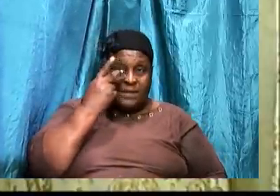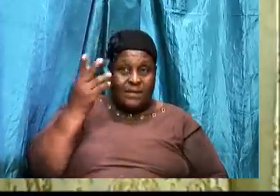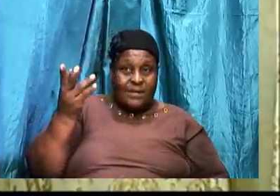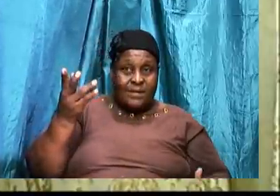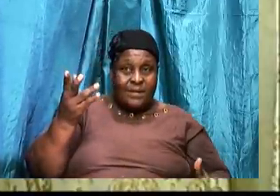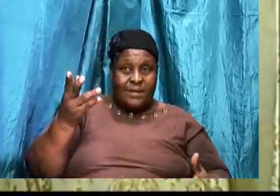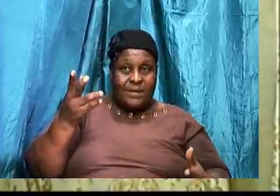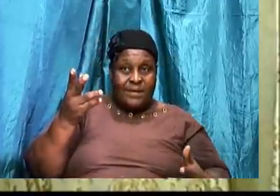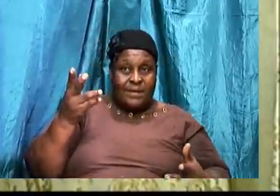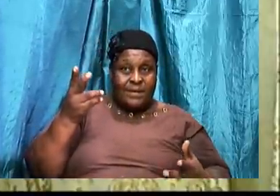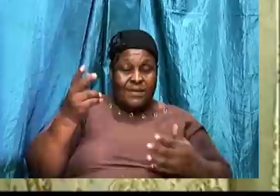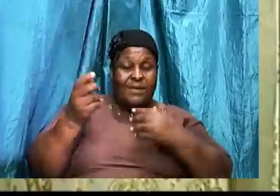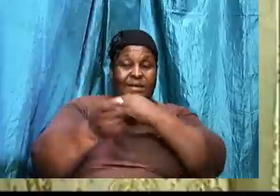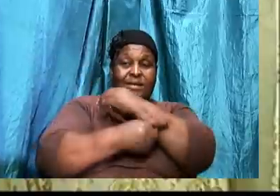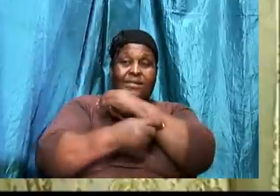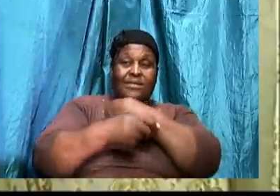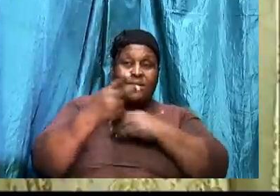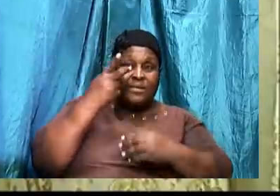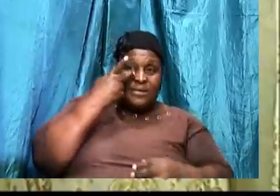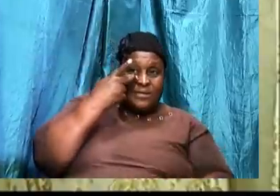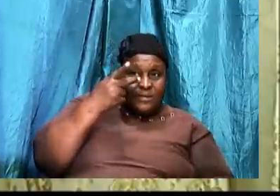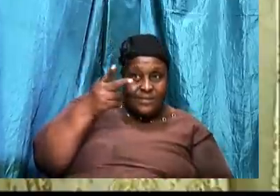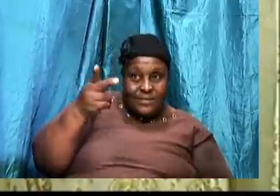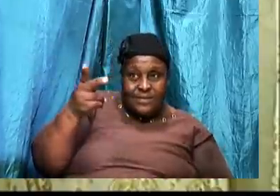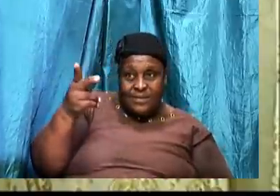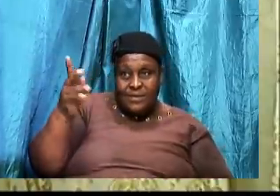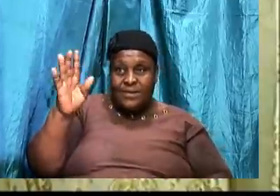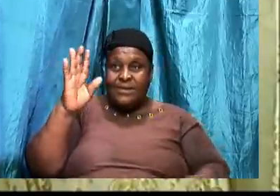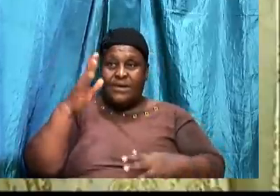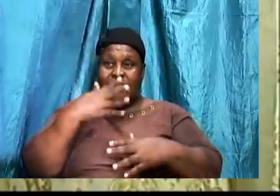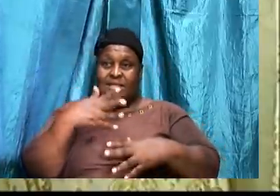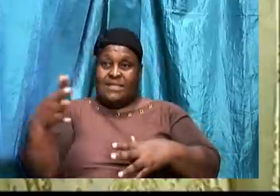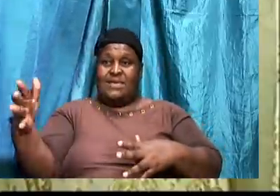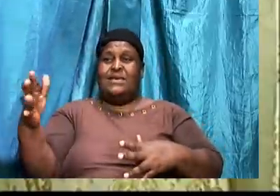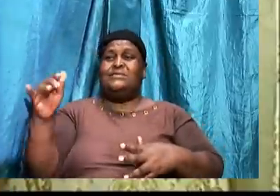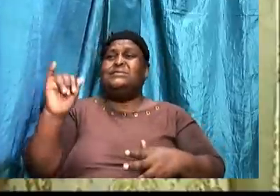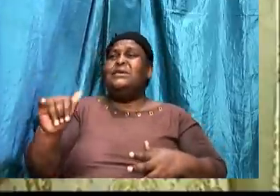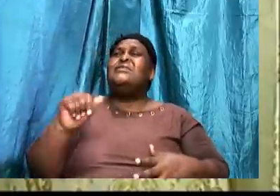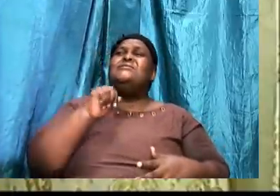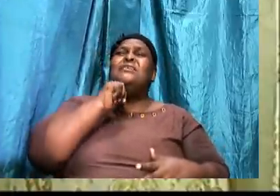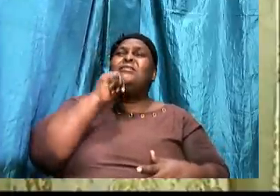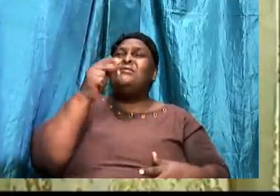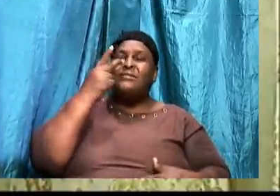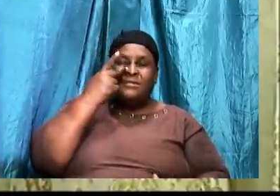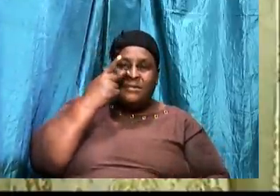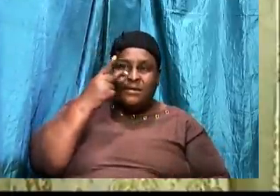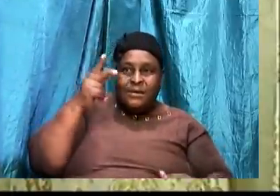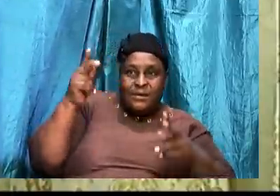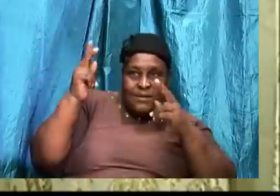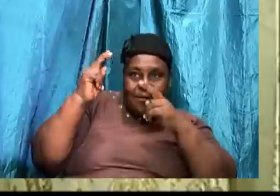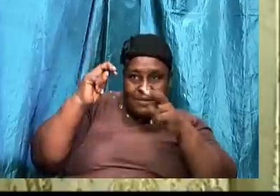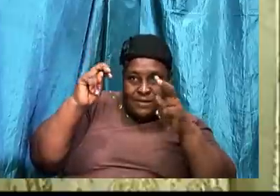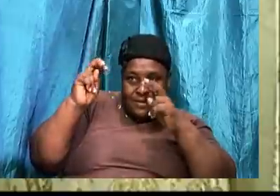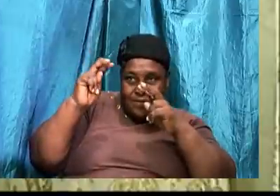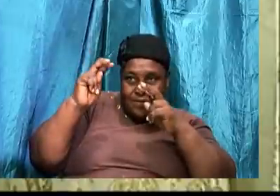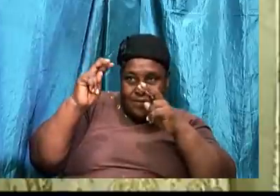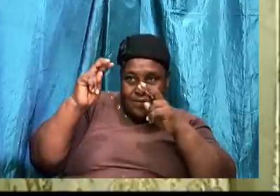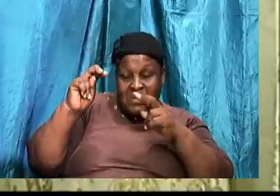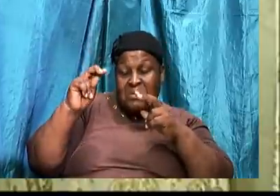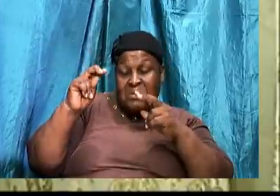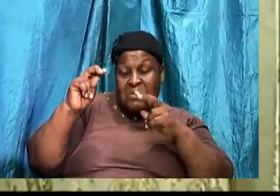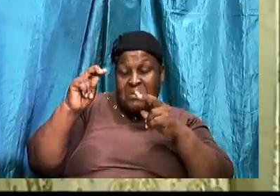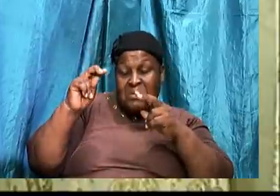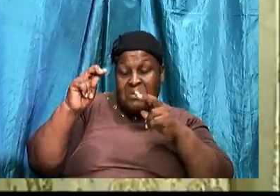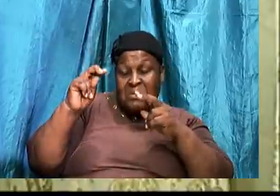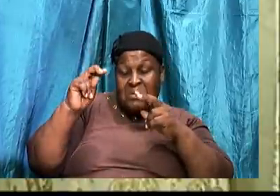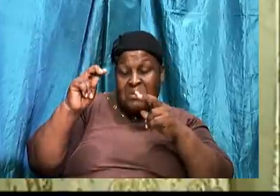temptation. To look upon things. That we should not look upon. Or to have things